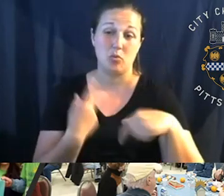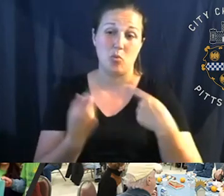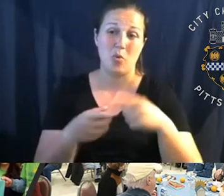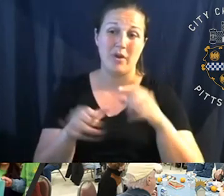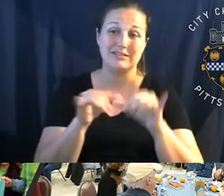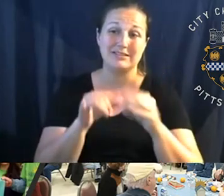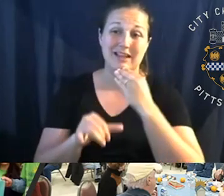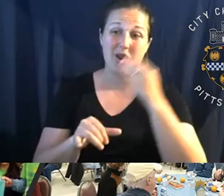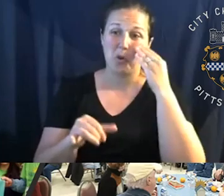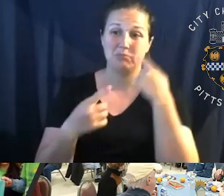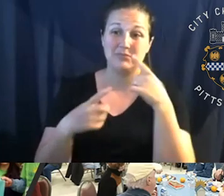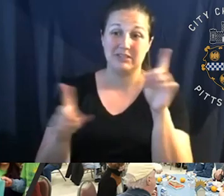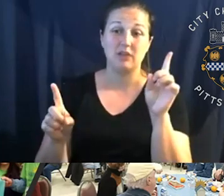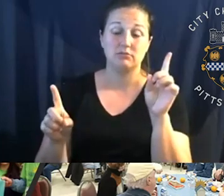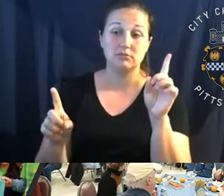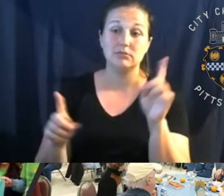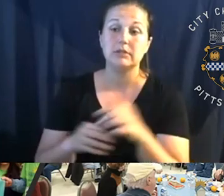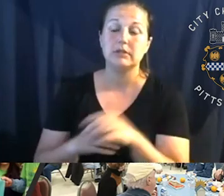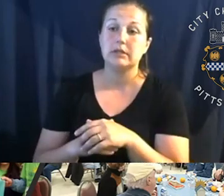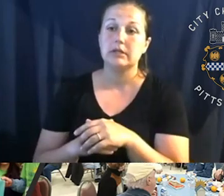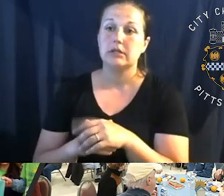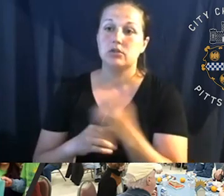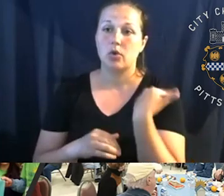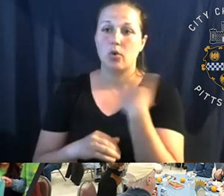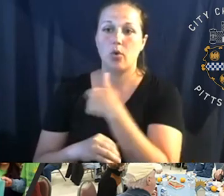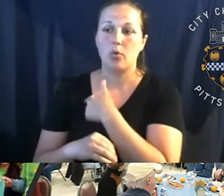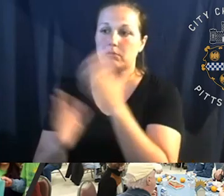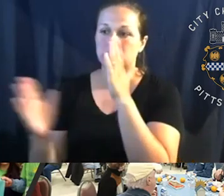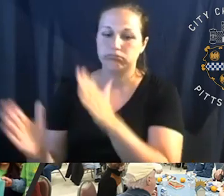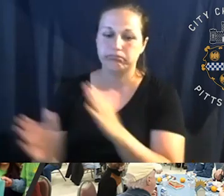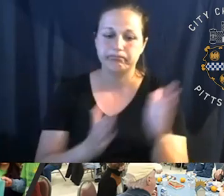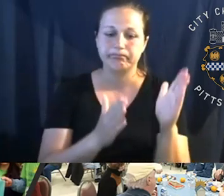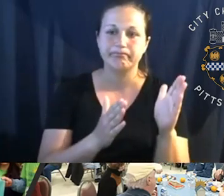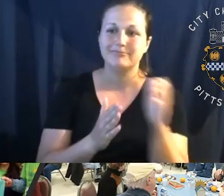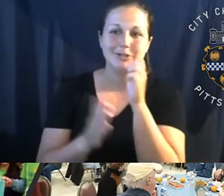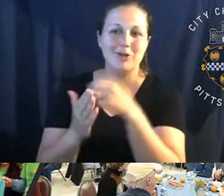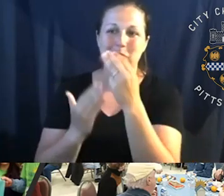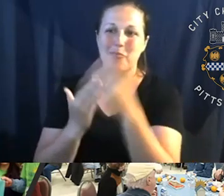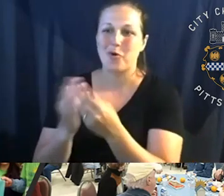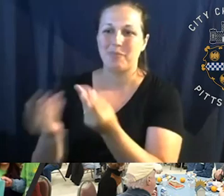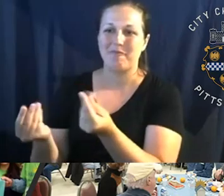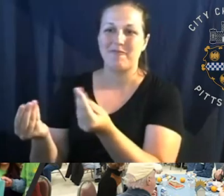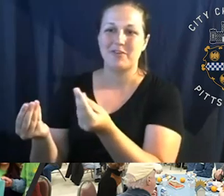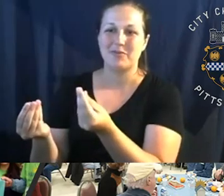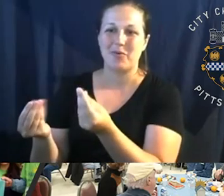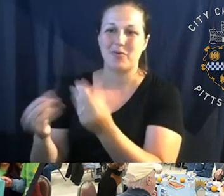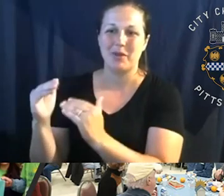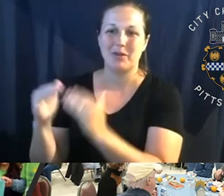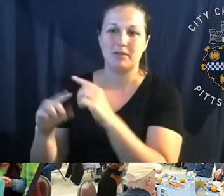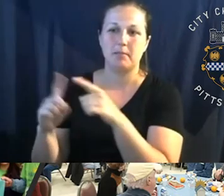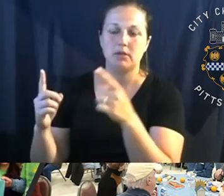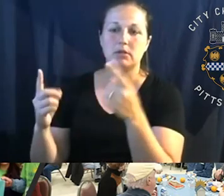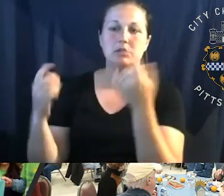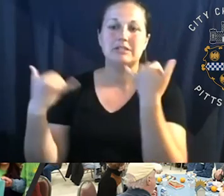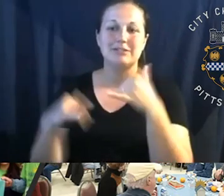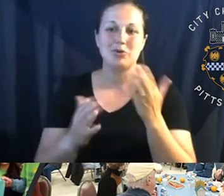So we've been able to shift gears and even though we're not programming these physical spaces, um, we have been trying to serve the community in the